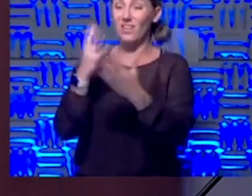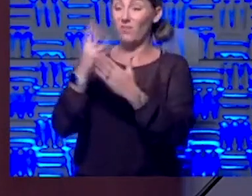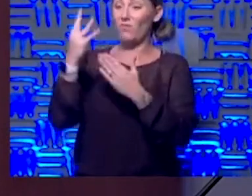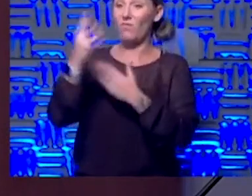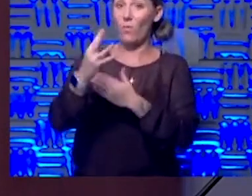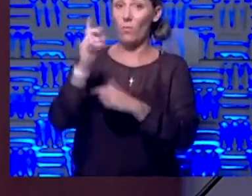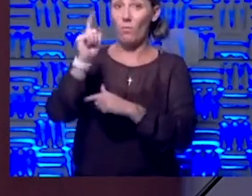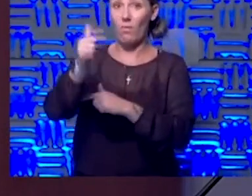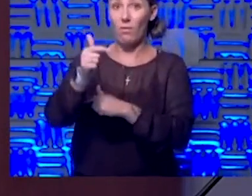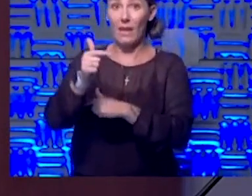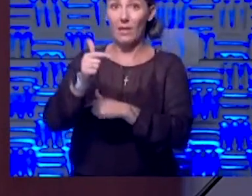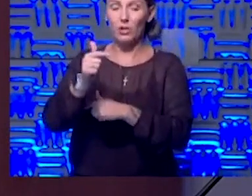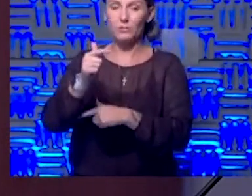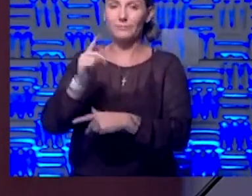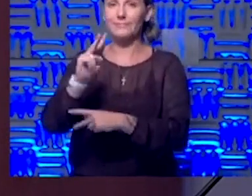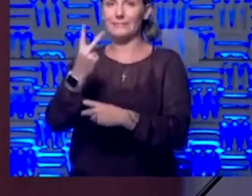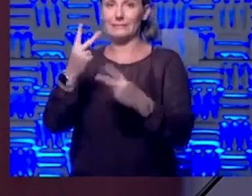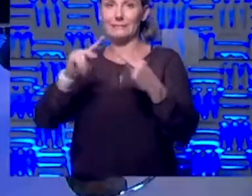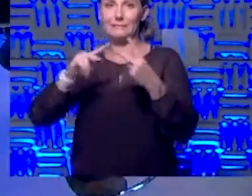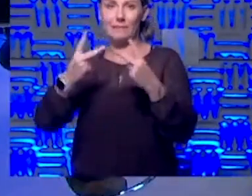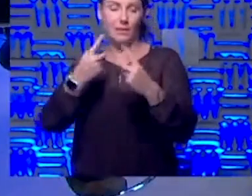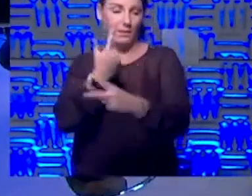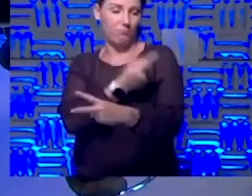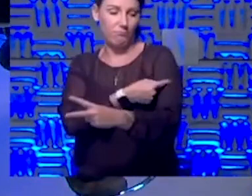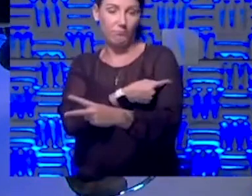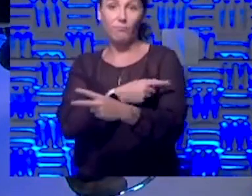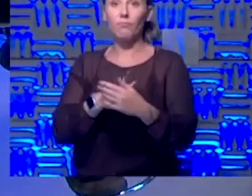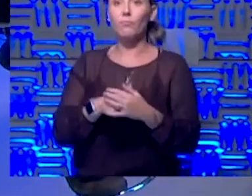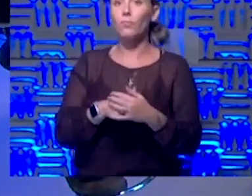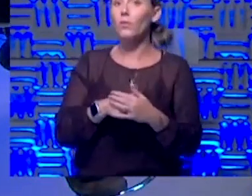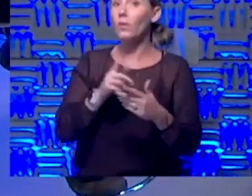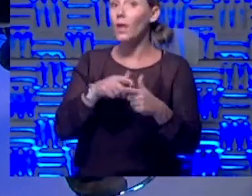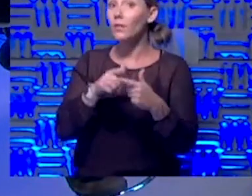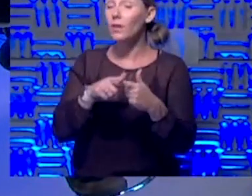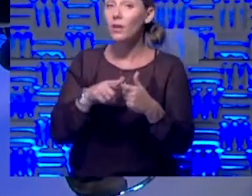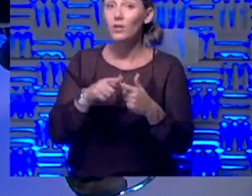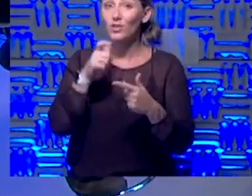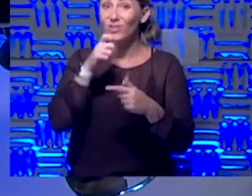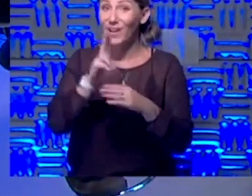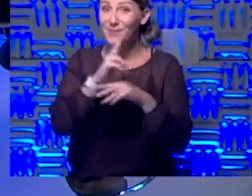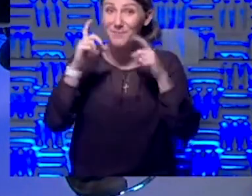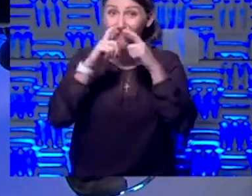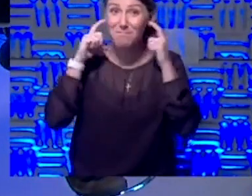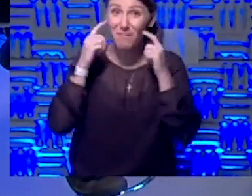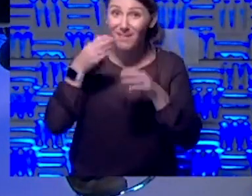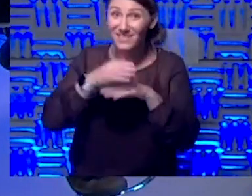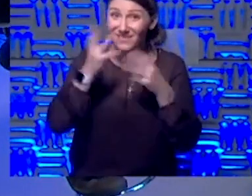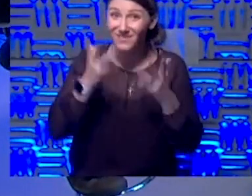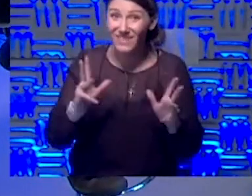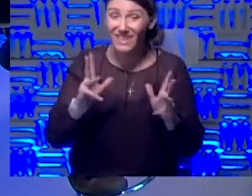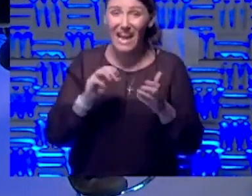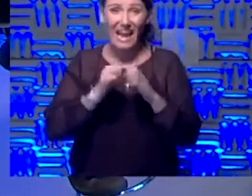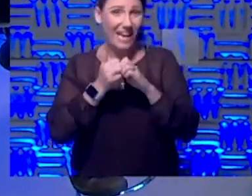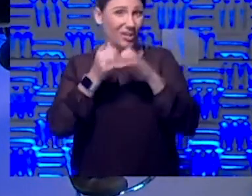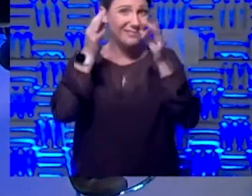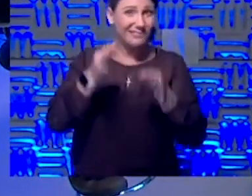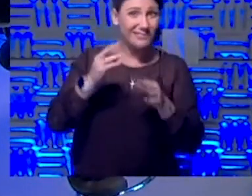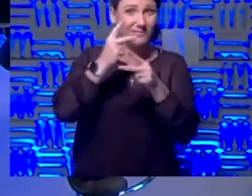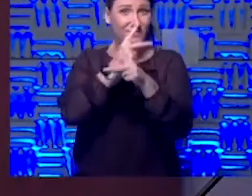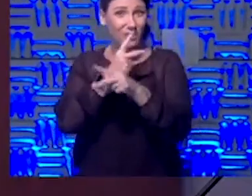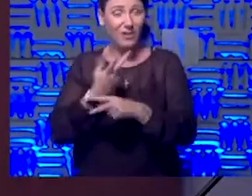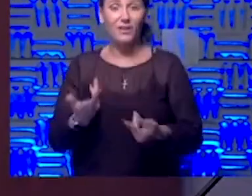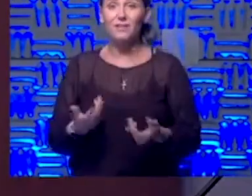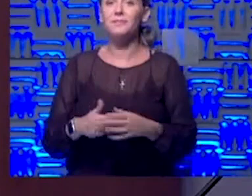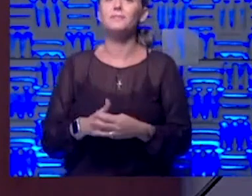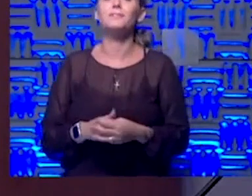later and you get your second shot. And so, then do you go maskless after that to see what happens? do you determine? Well,